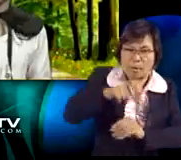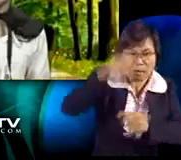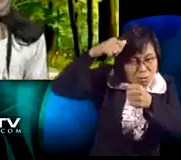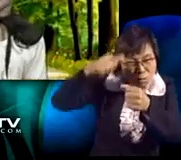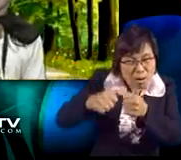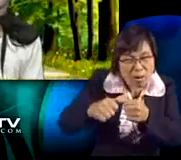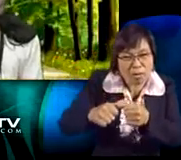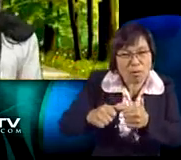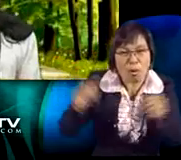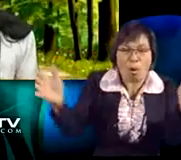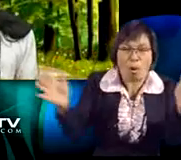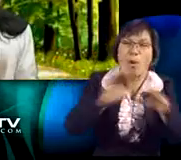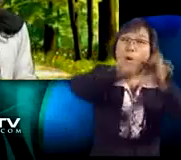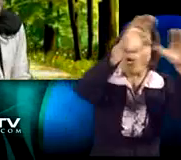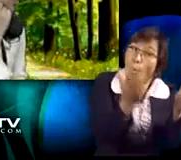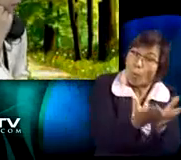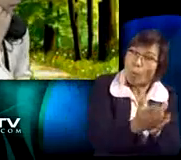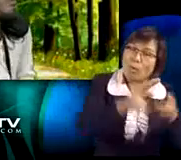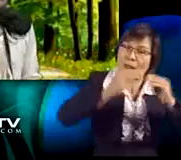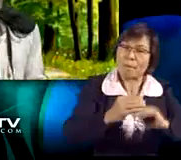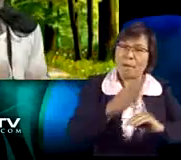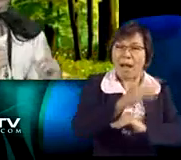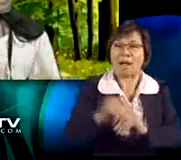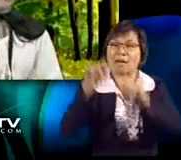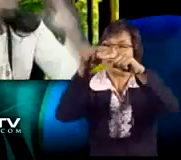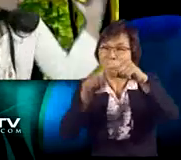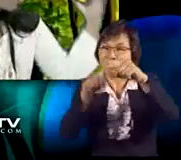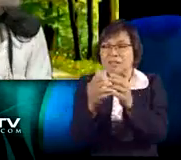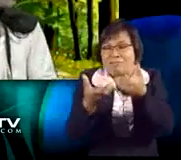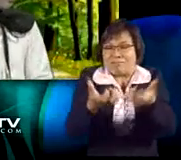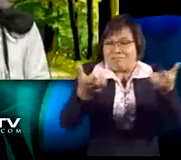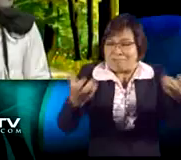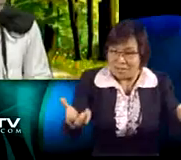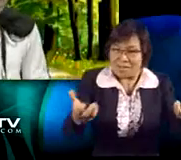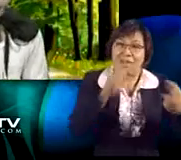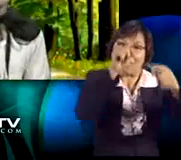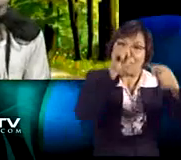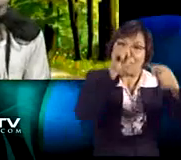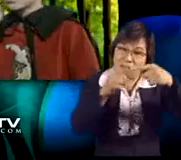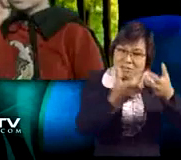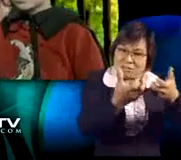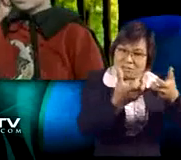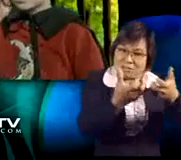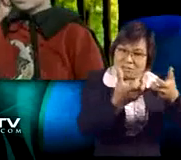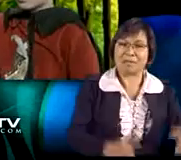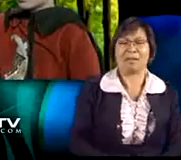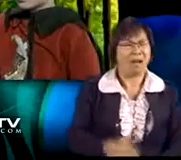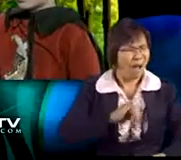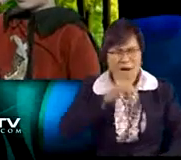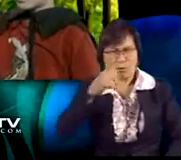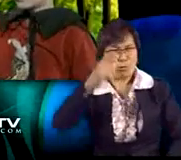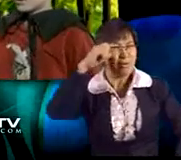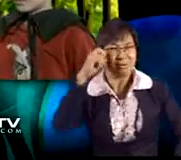When we add mixed numbers, you must remember, we add the whole numbers and the fractions separately.